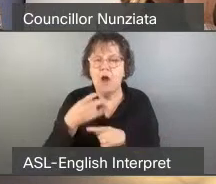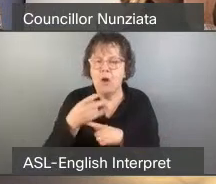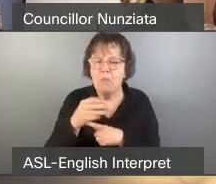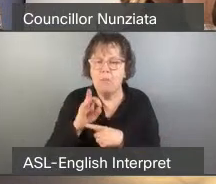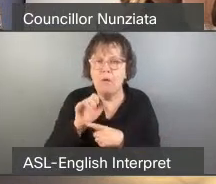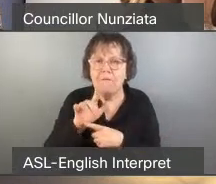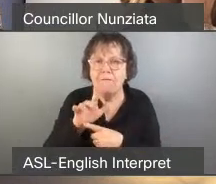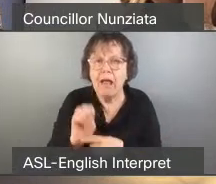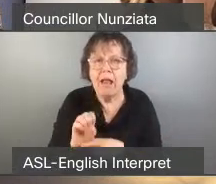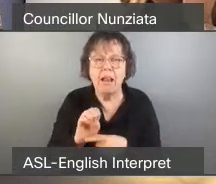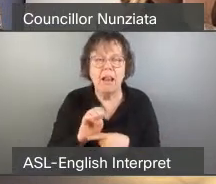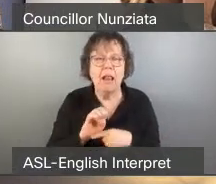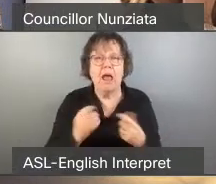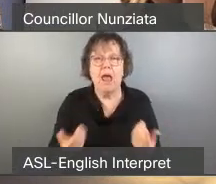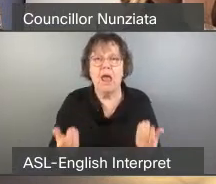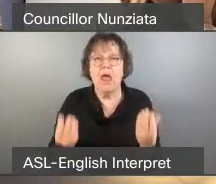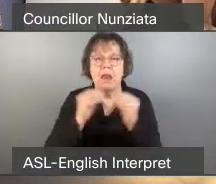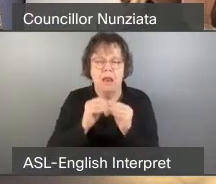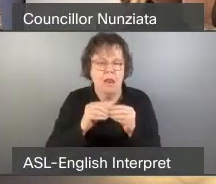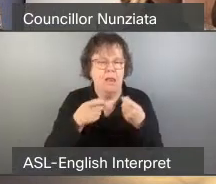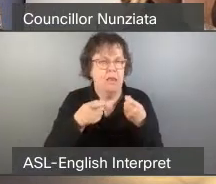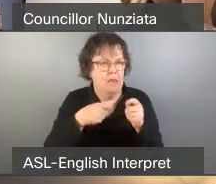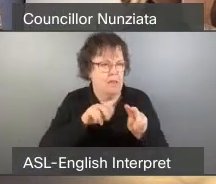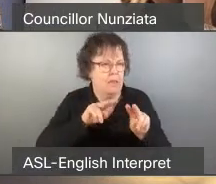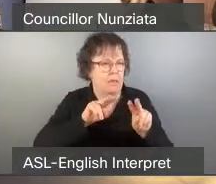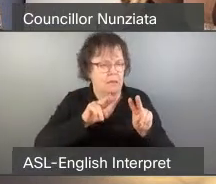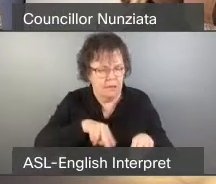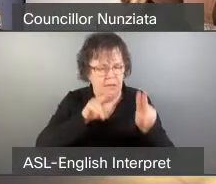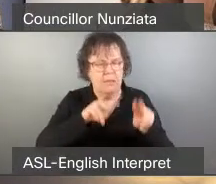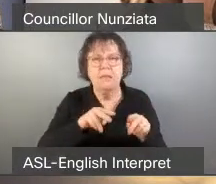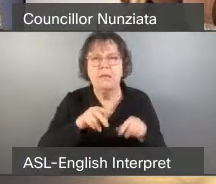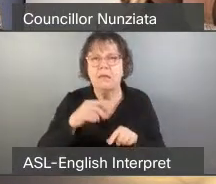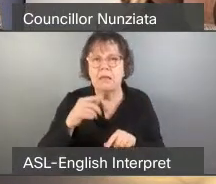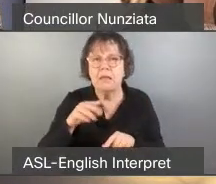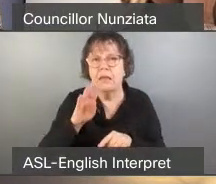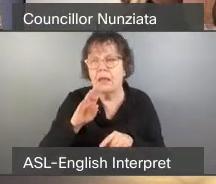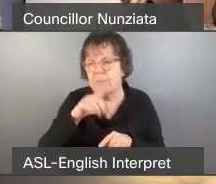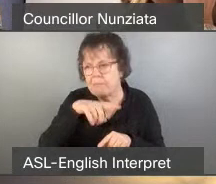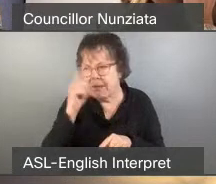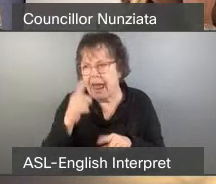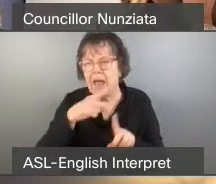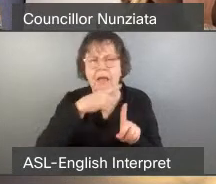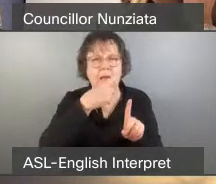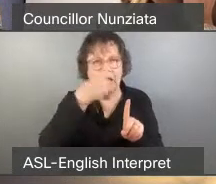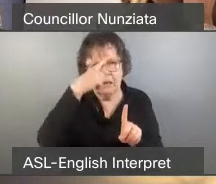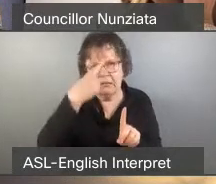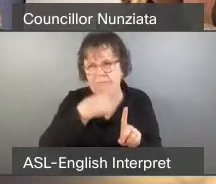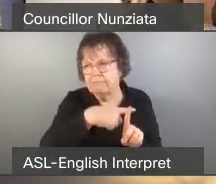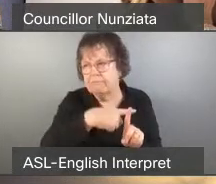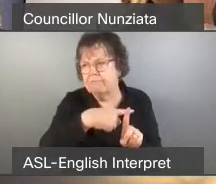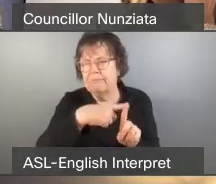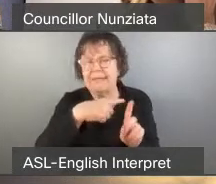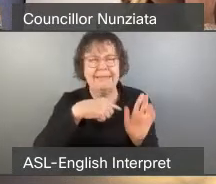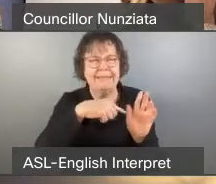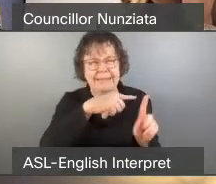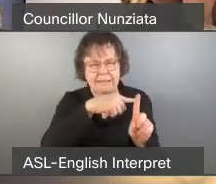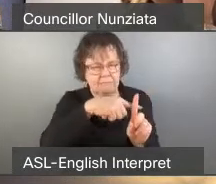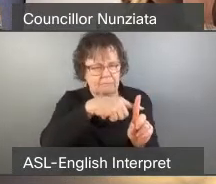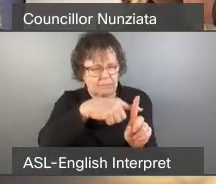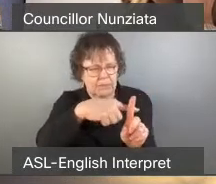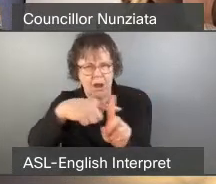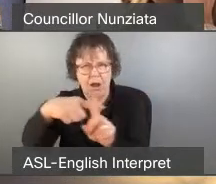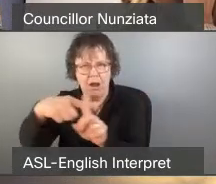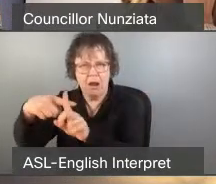policing of black, indigenous, racialized, disabled, LGBTQ and unhoused residents. Between